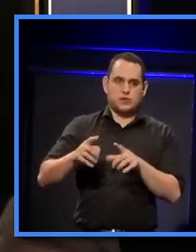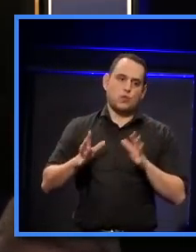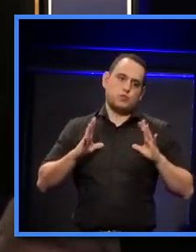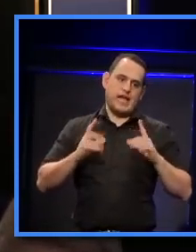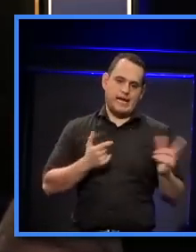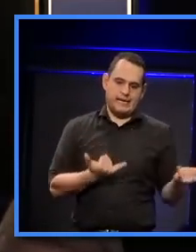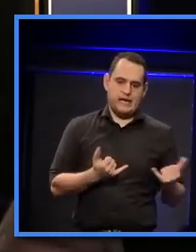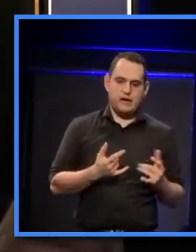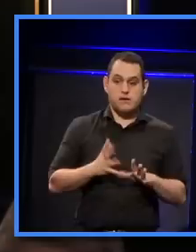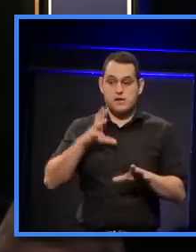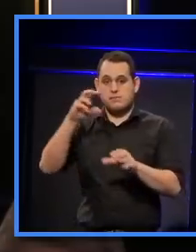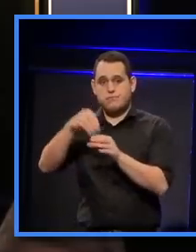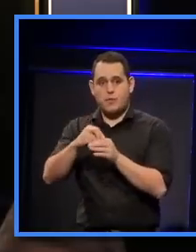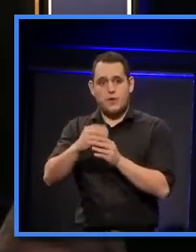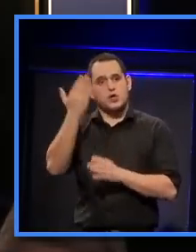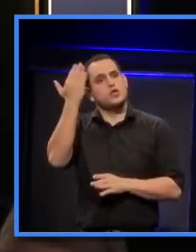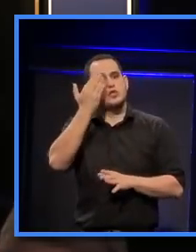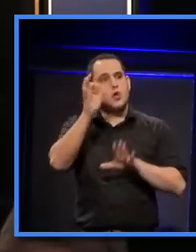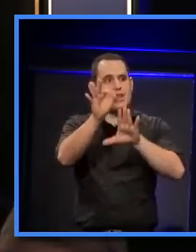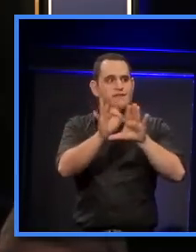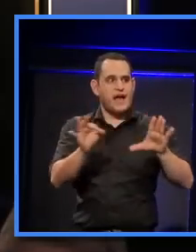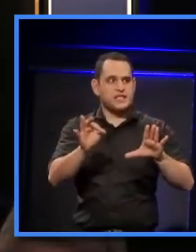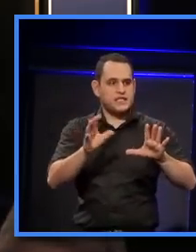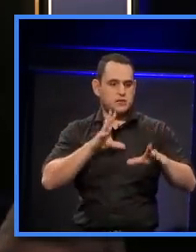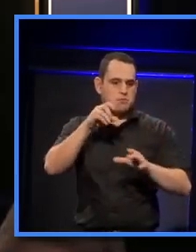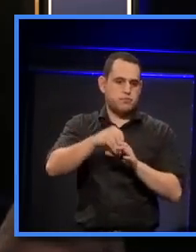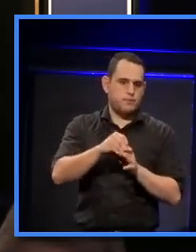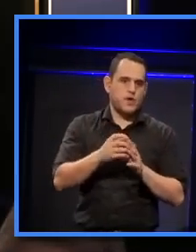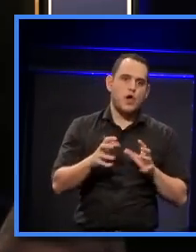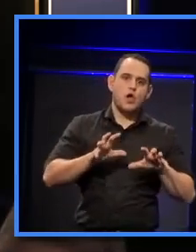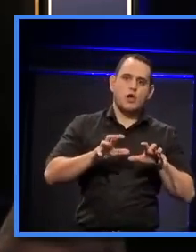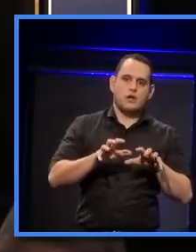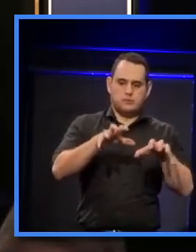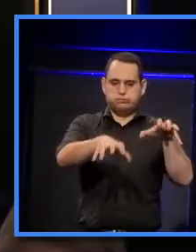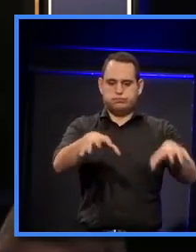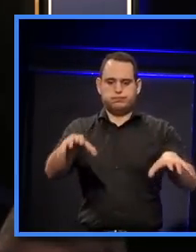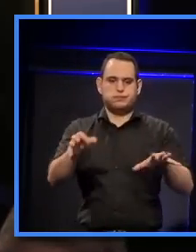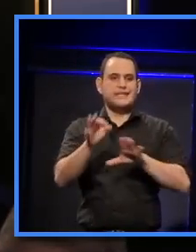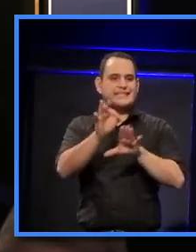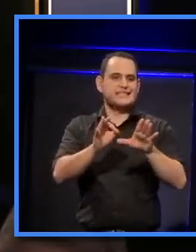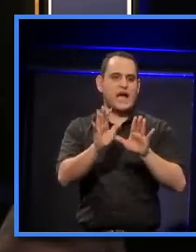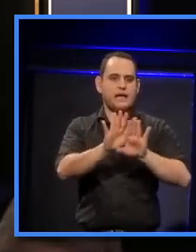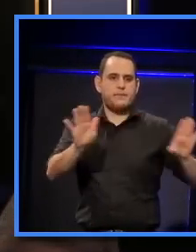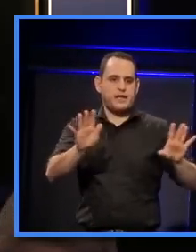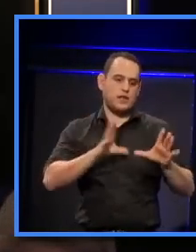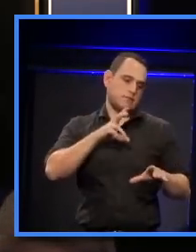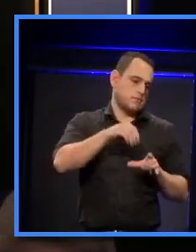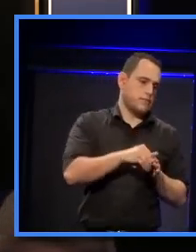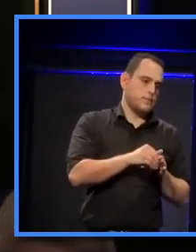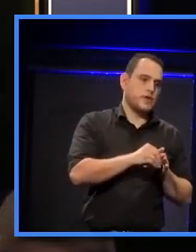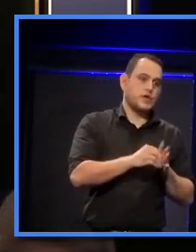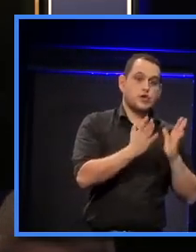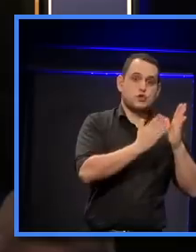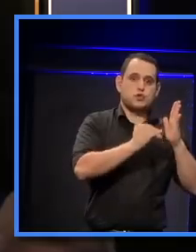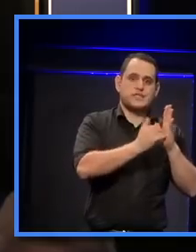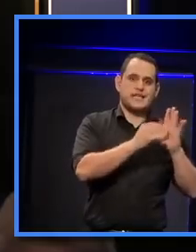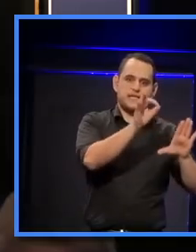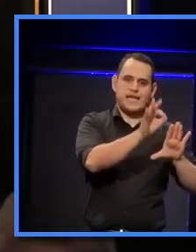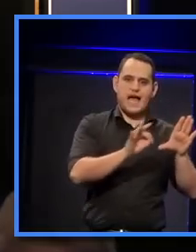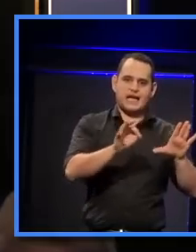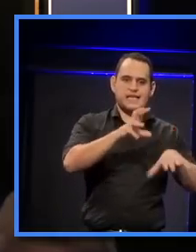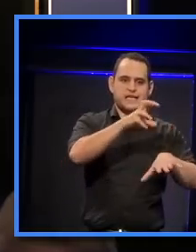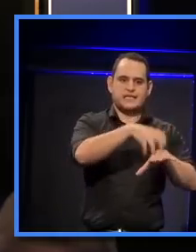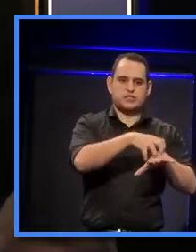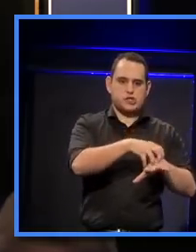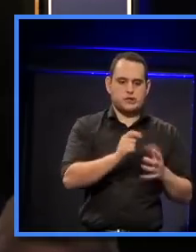the School of Architecture, a member of the Auckland Urban Design Panel, and has served as president of the New Zealand Institute of Architects. So, it's just